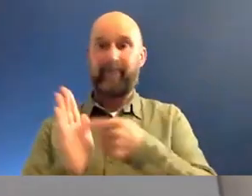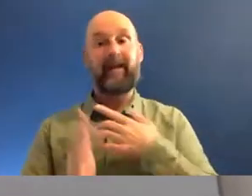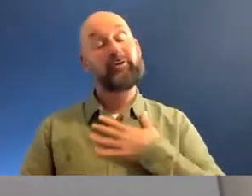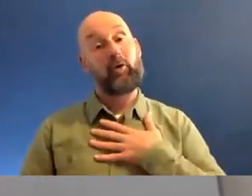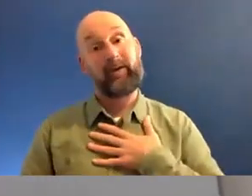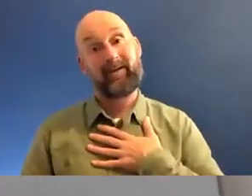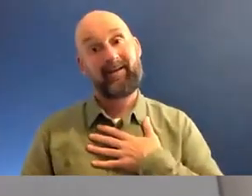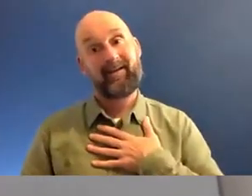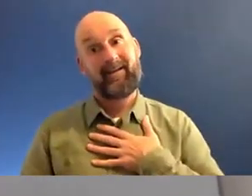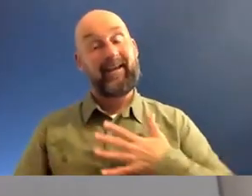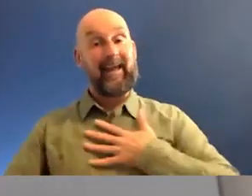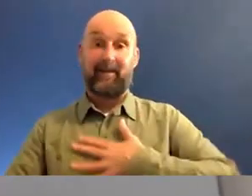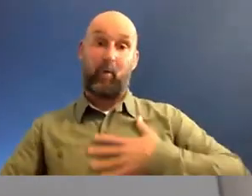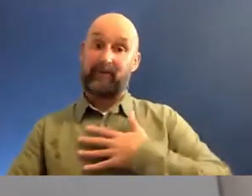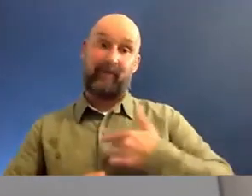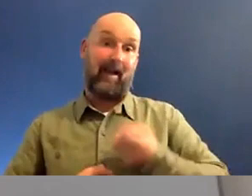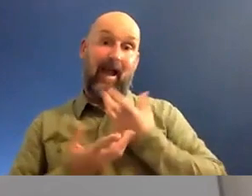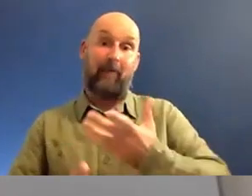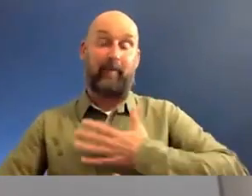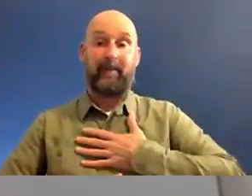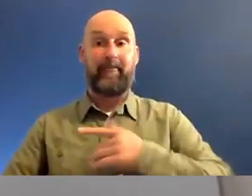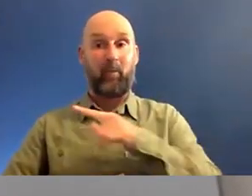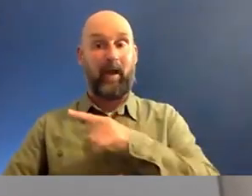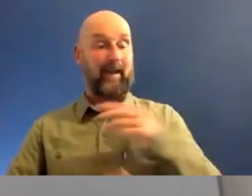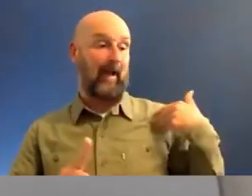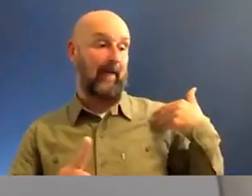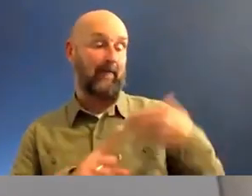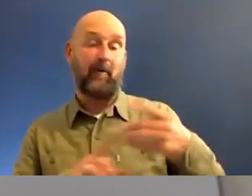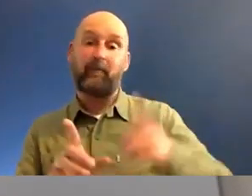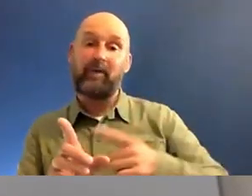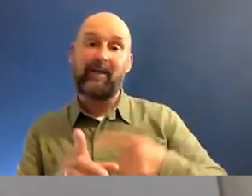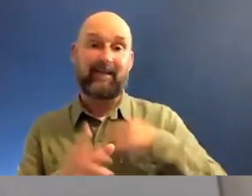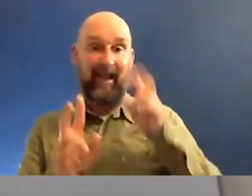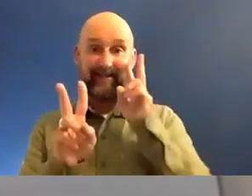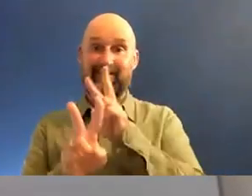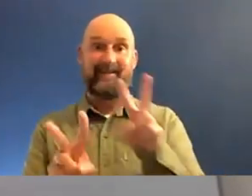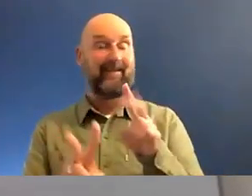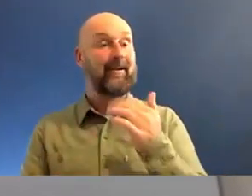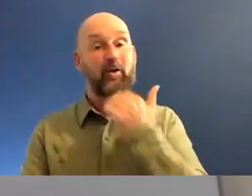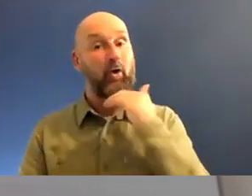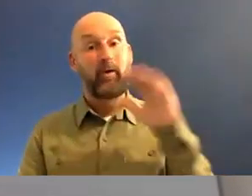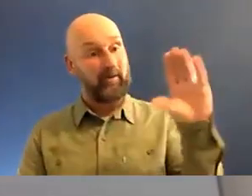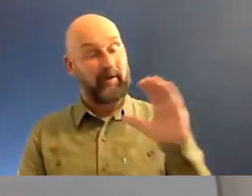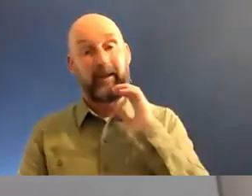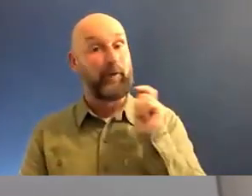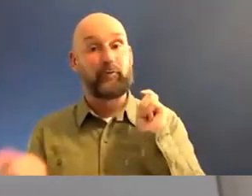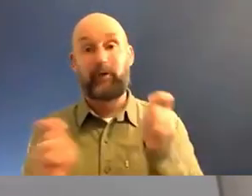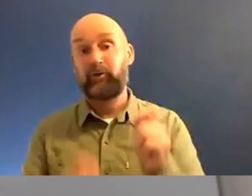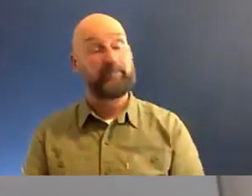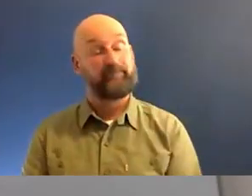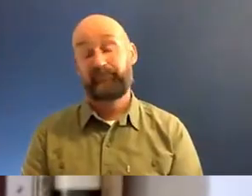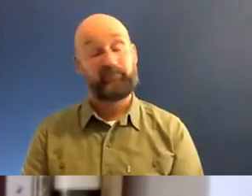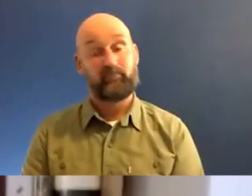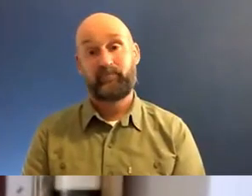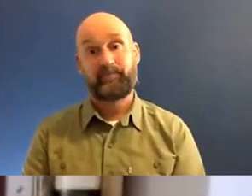it's a very emotive subject for me because I've been in the field long enough to see not enough change in my perspective. Yeah.